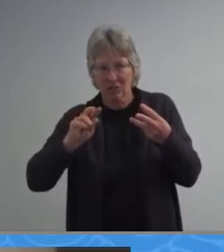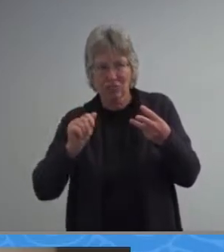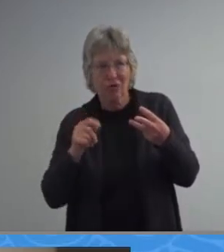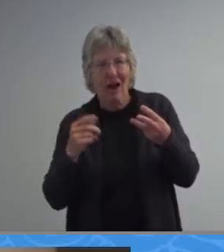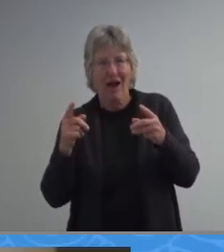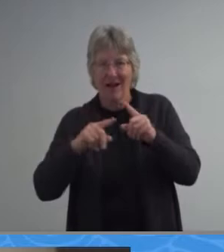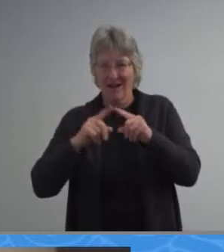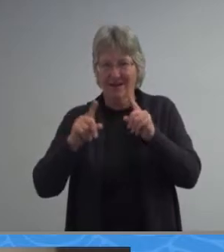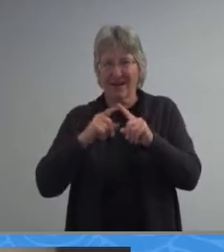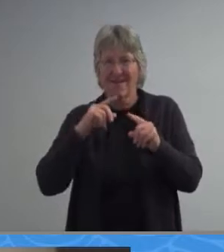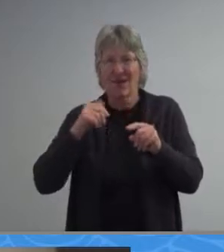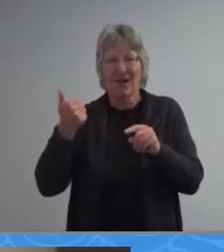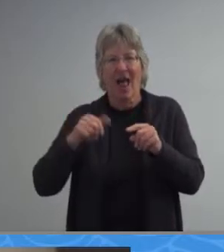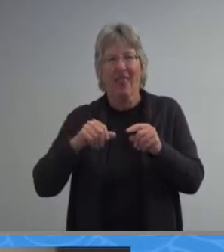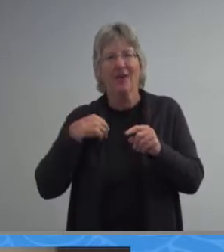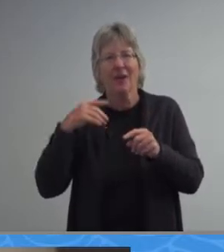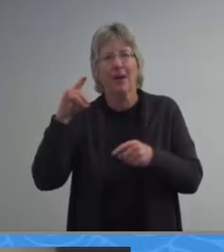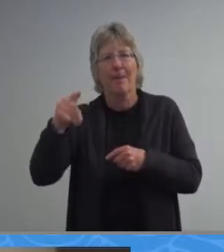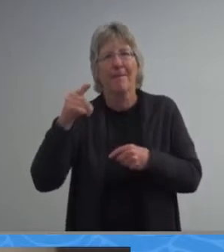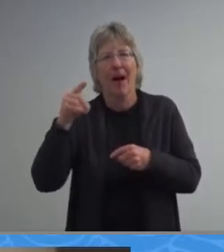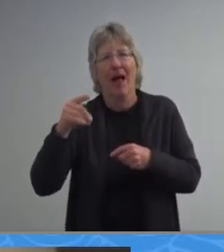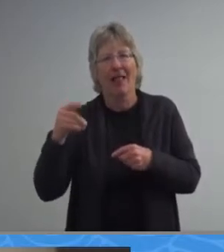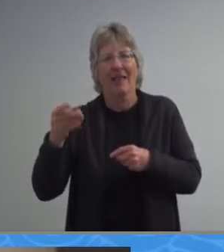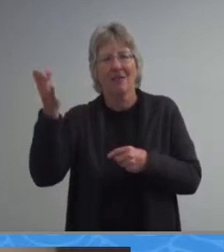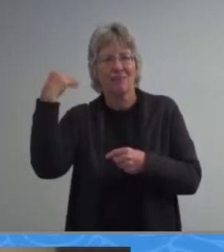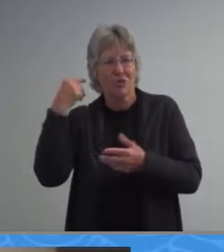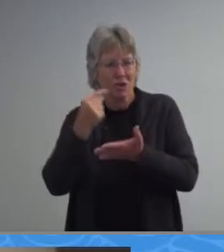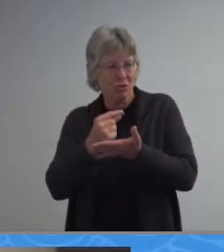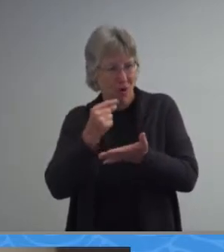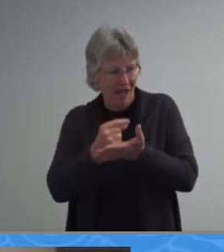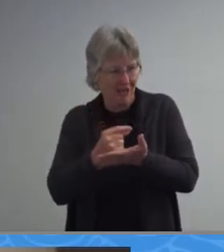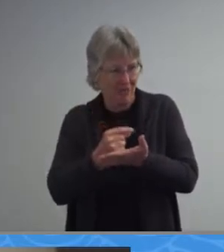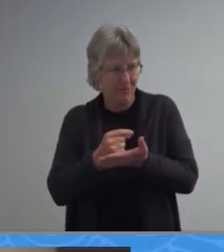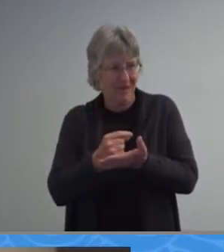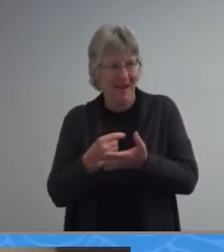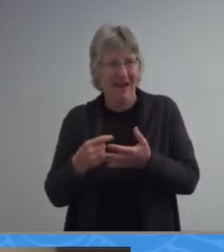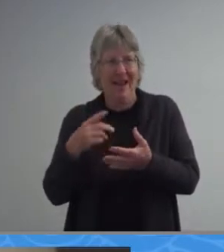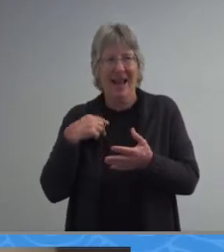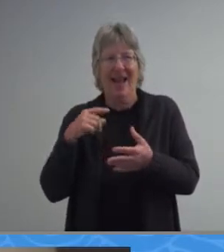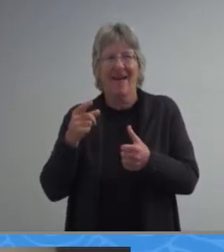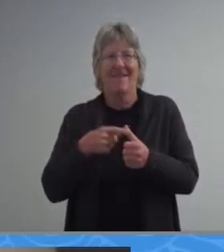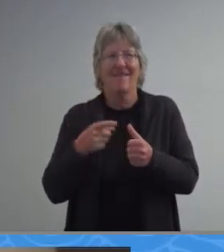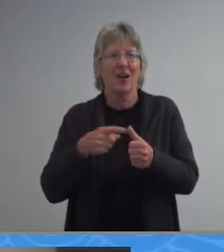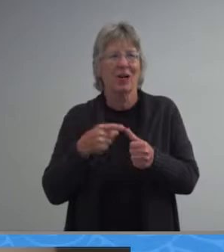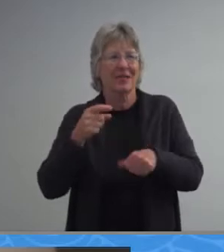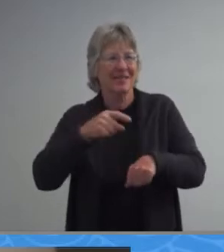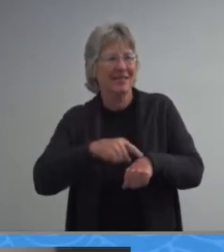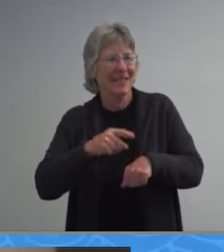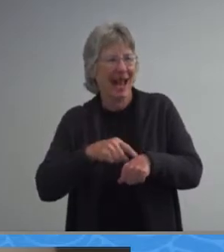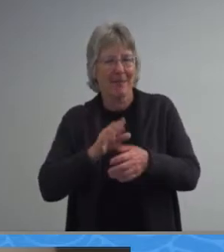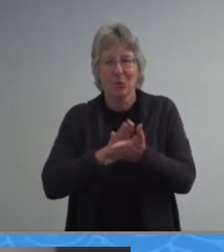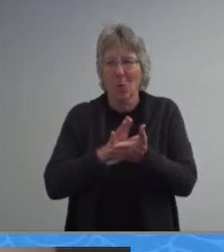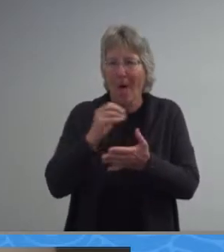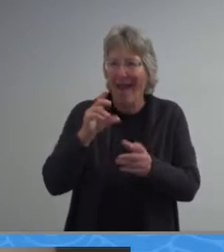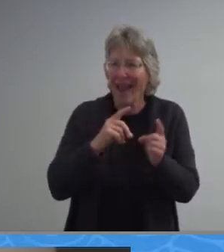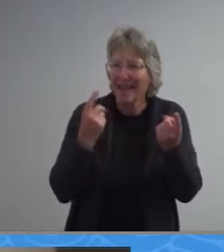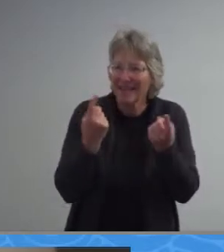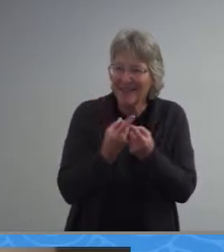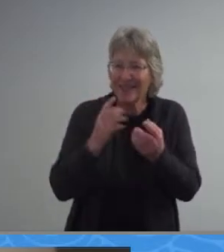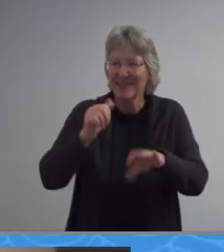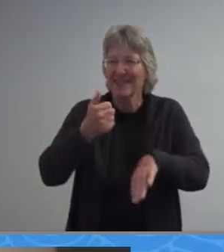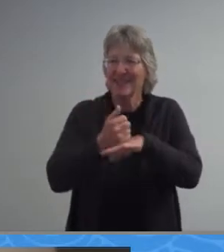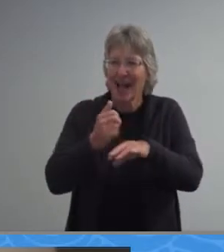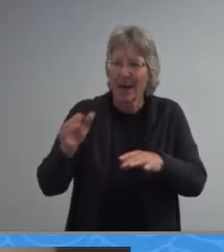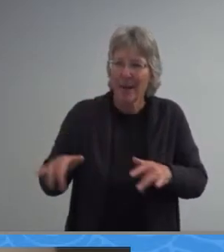poly music alumni this is our first if not the district's first music album produced entirely by a high school organization